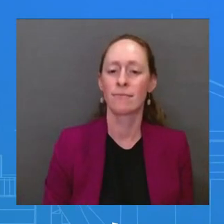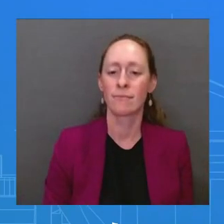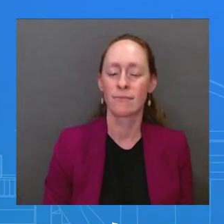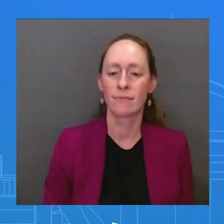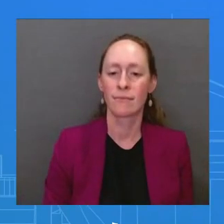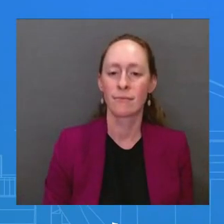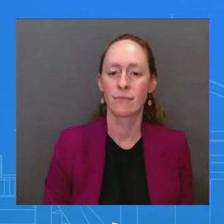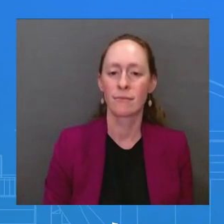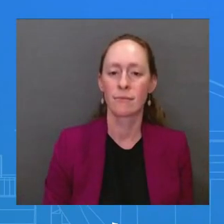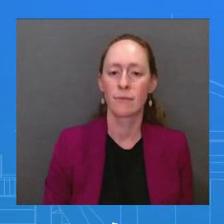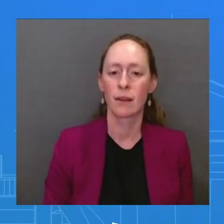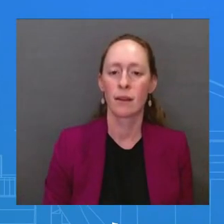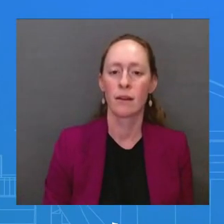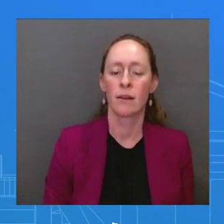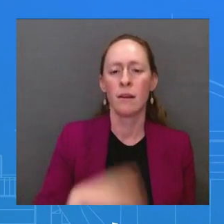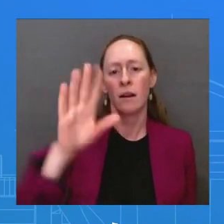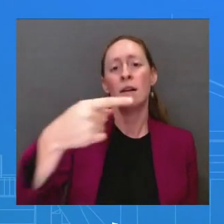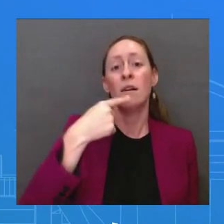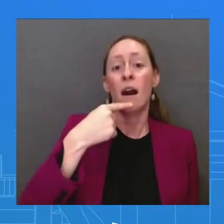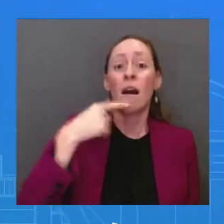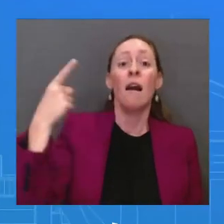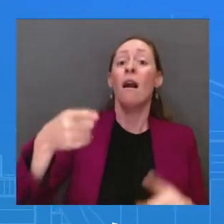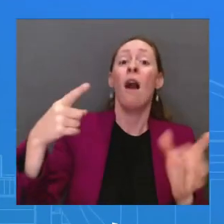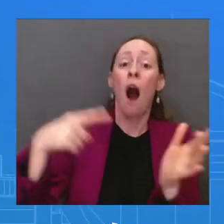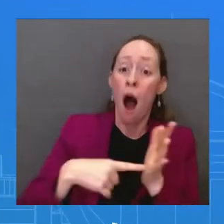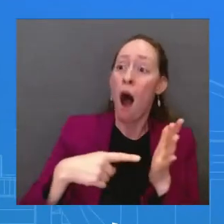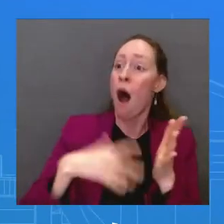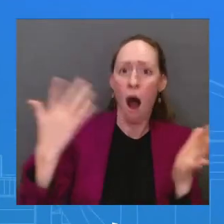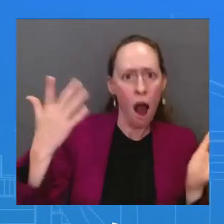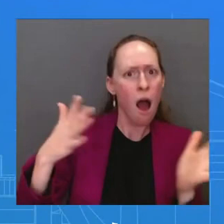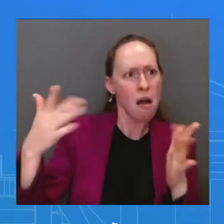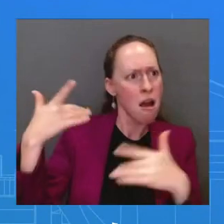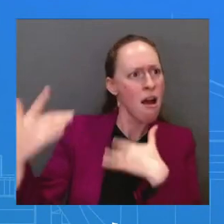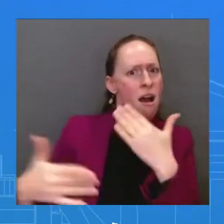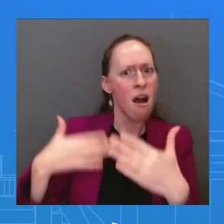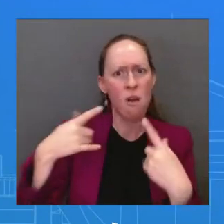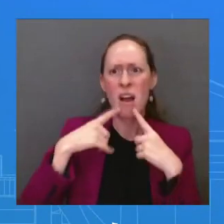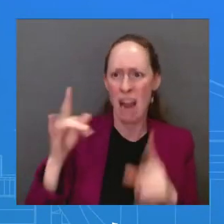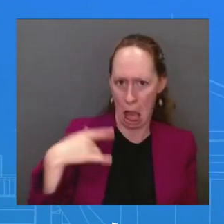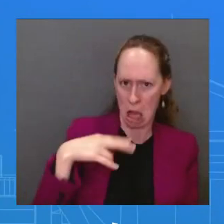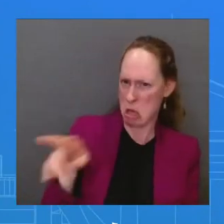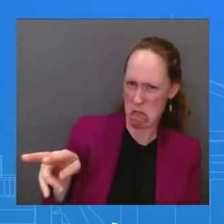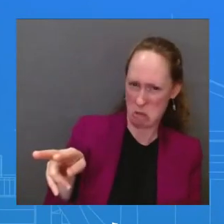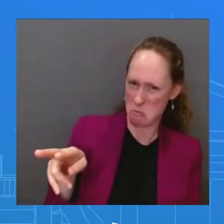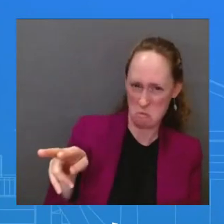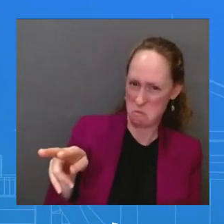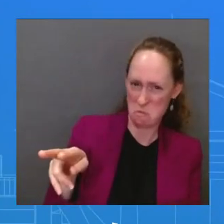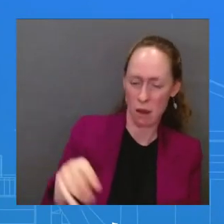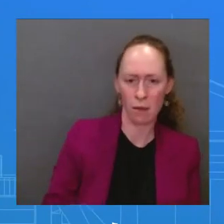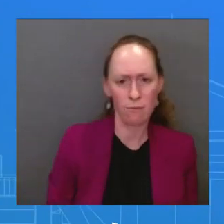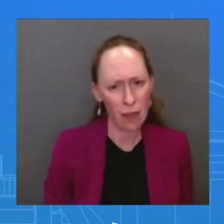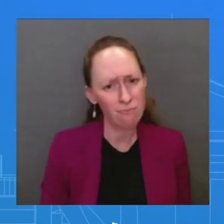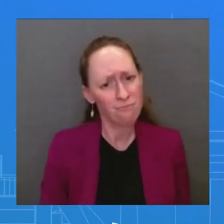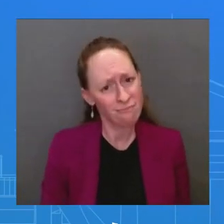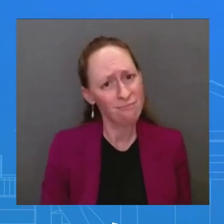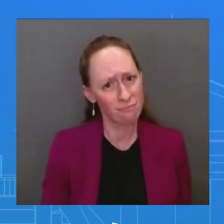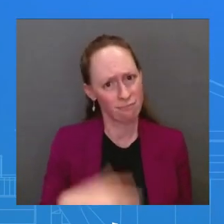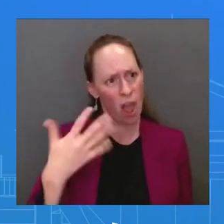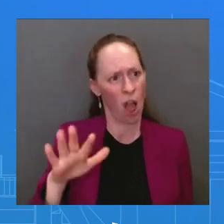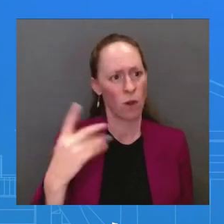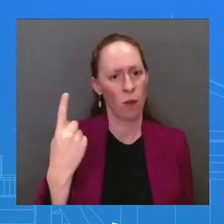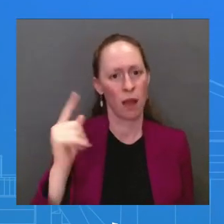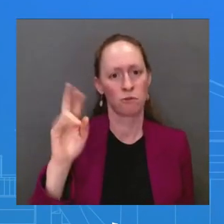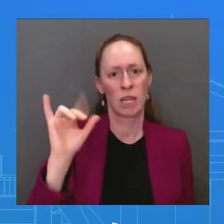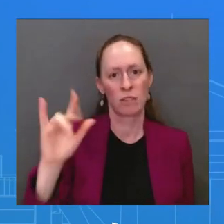deficit. MS. Right. And I – and we have seen the deficit fallen by more than a trillion dollars under this President, right? But as I stated at the